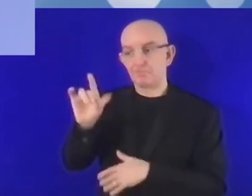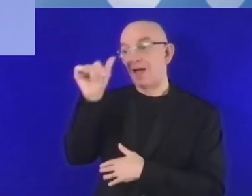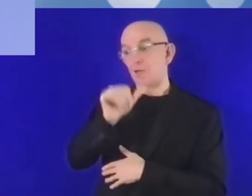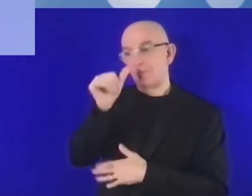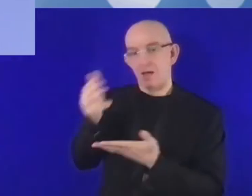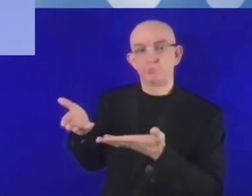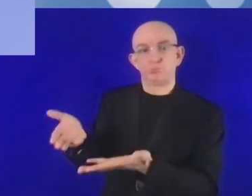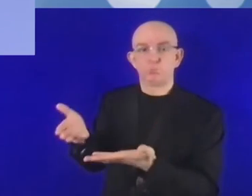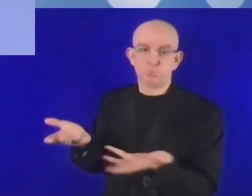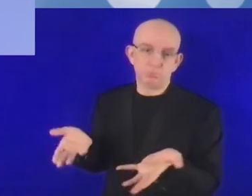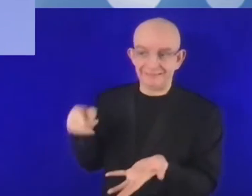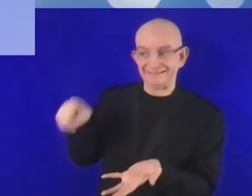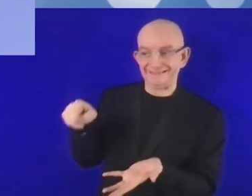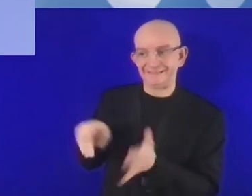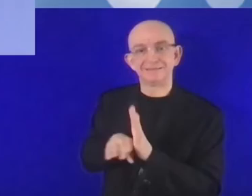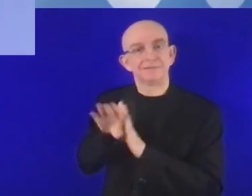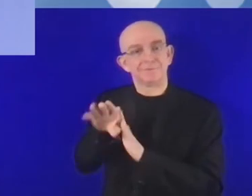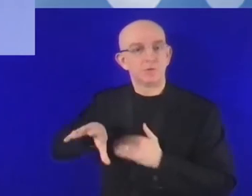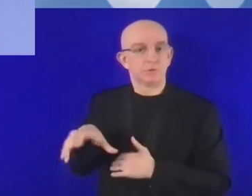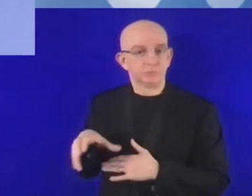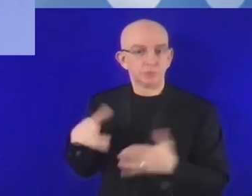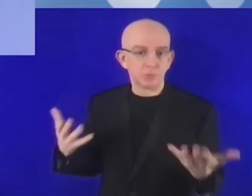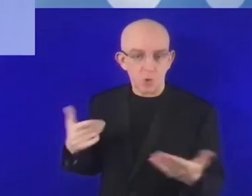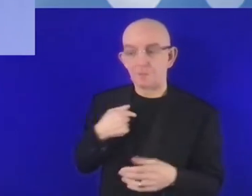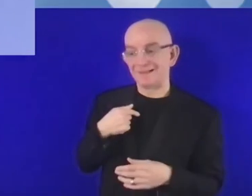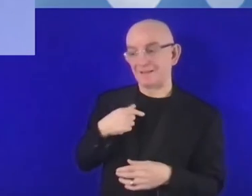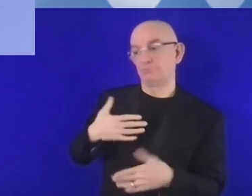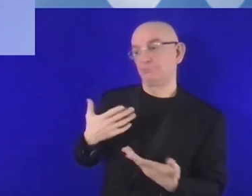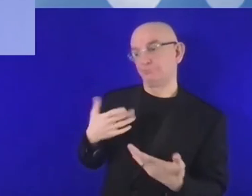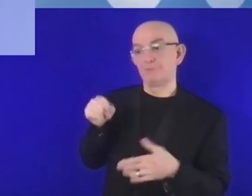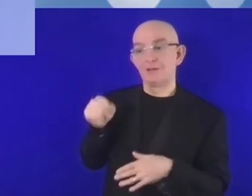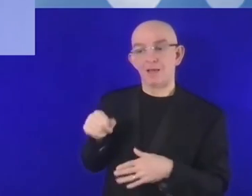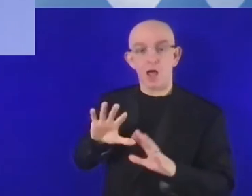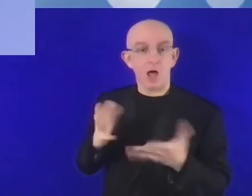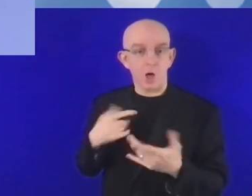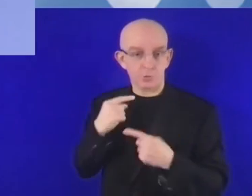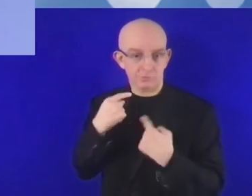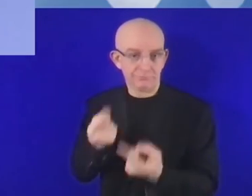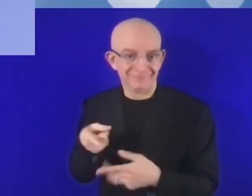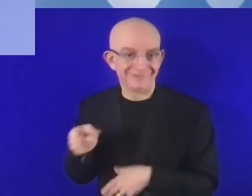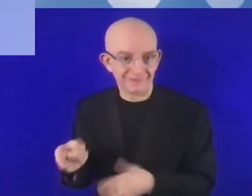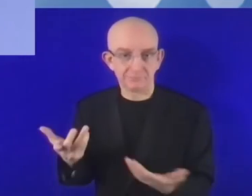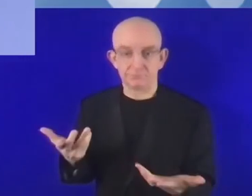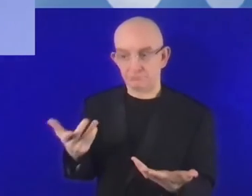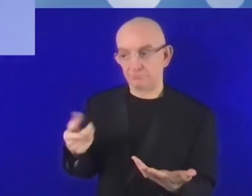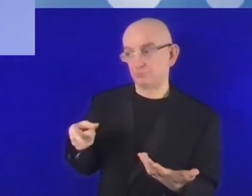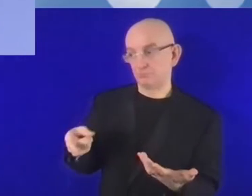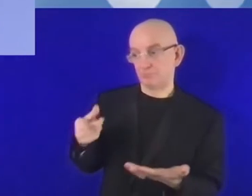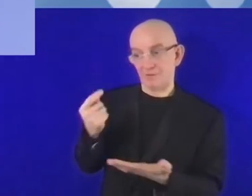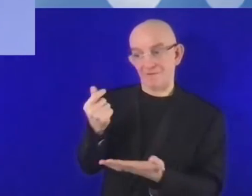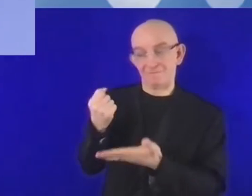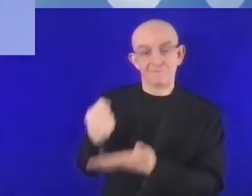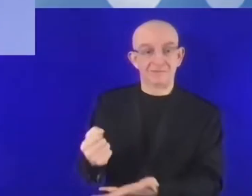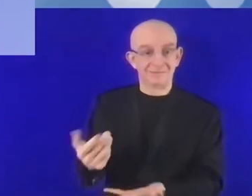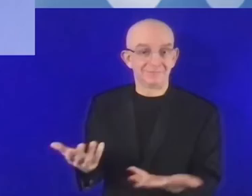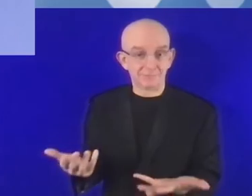startup ecosystem weak and most startups struggling to realize their dream due to the shortage of